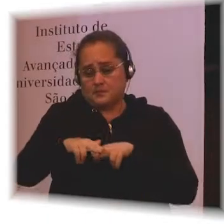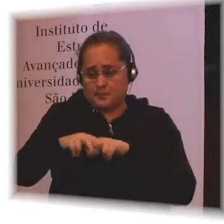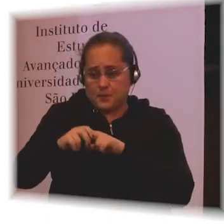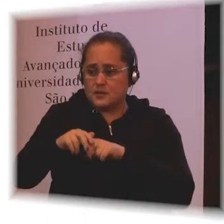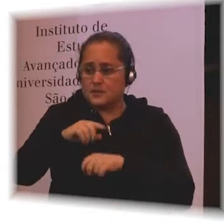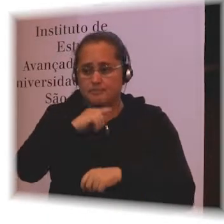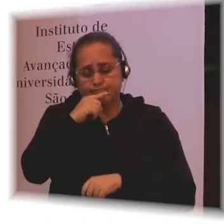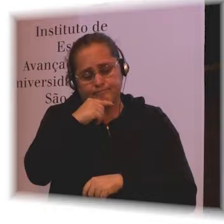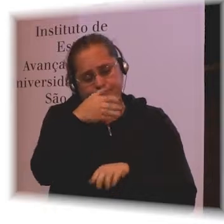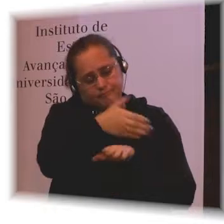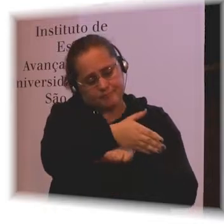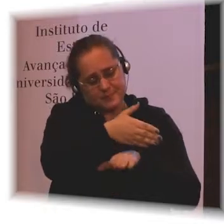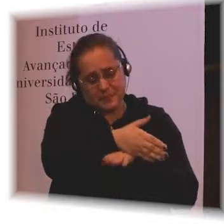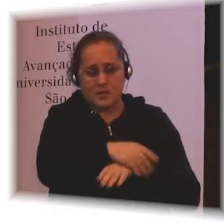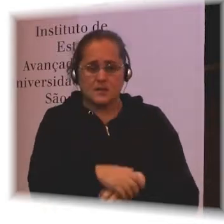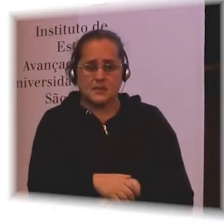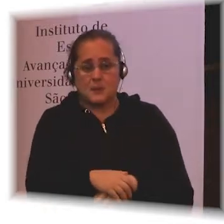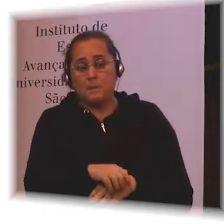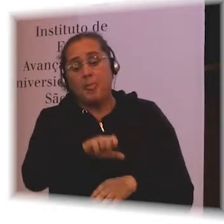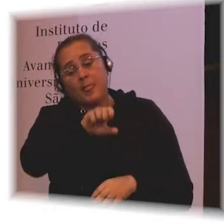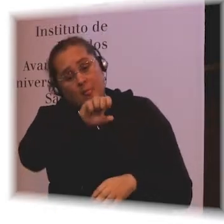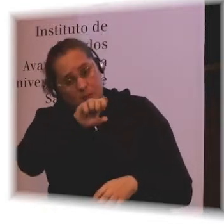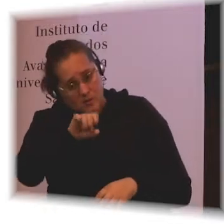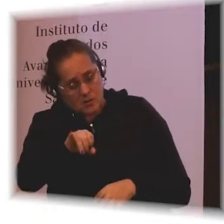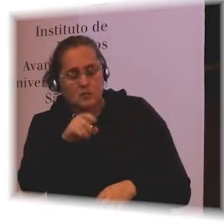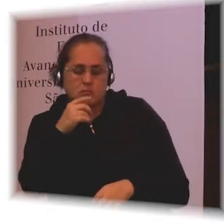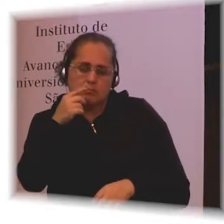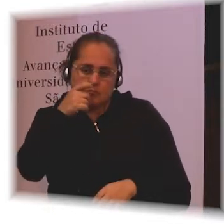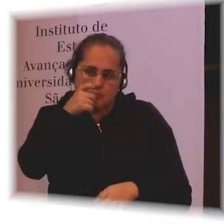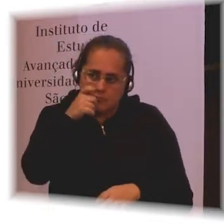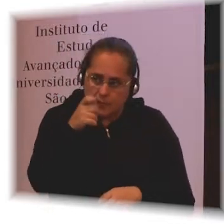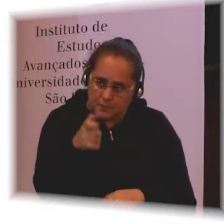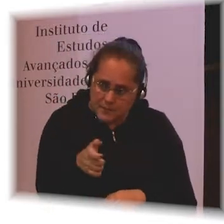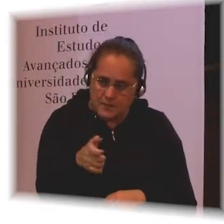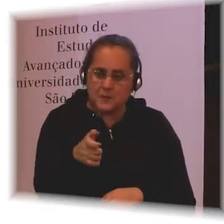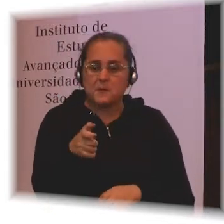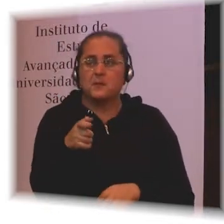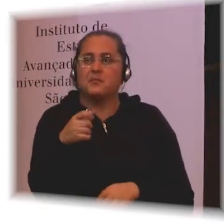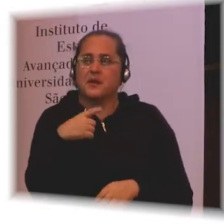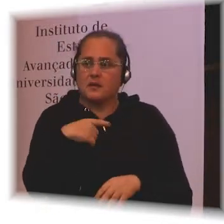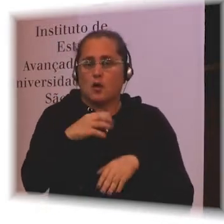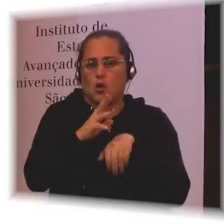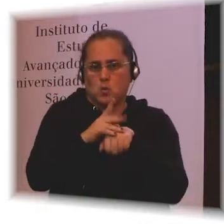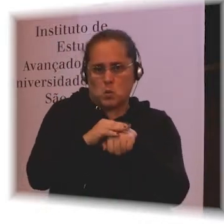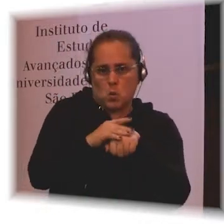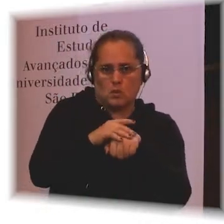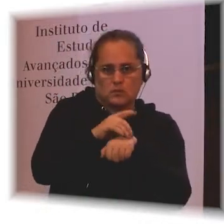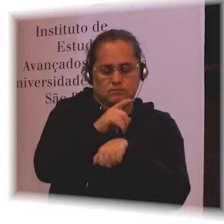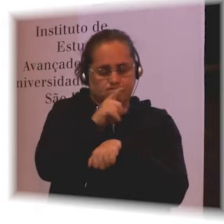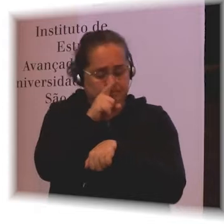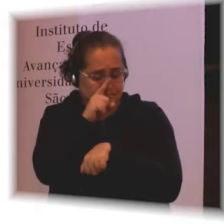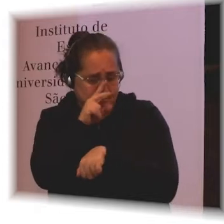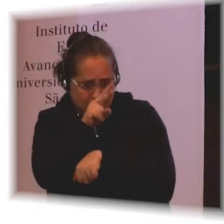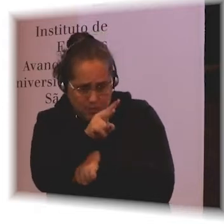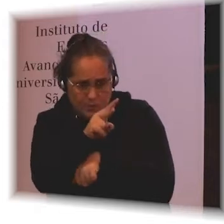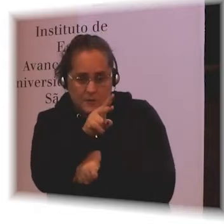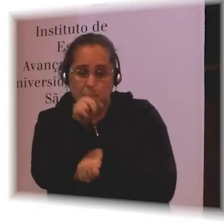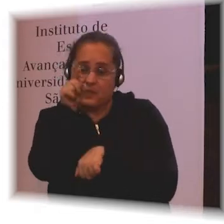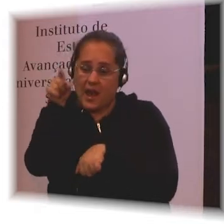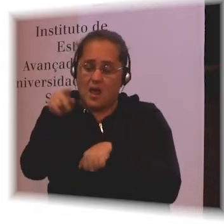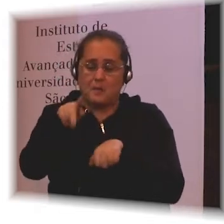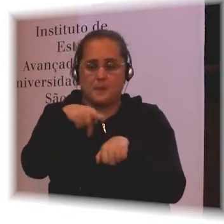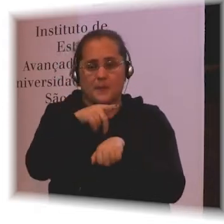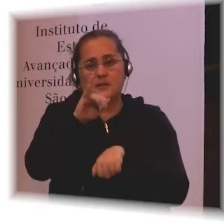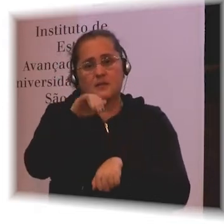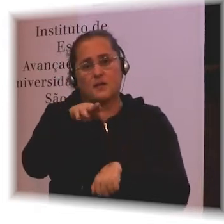If we look at health, we found the same thing. So this is serious illness. So in Indonesia, the girls were more than